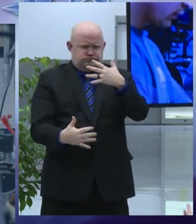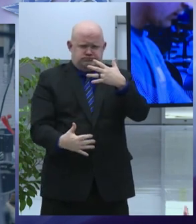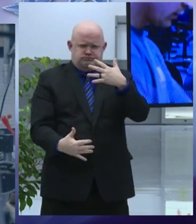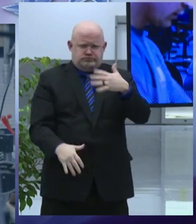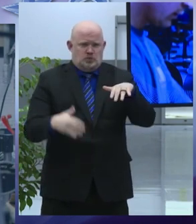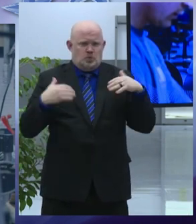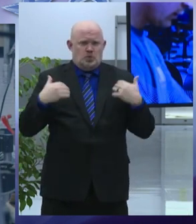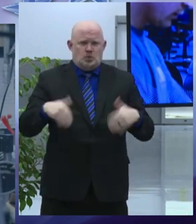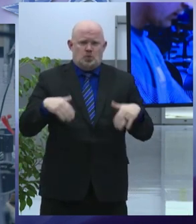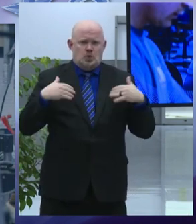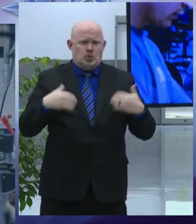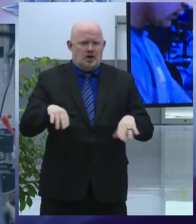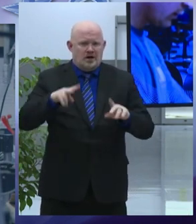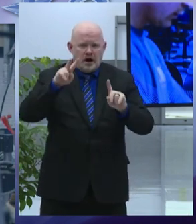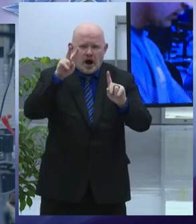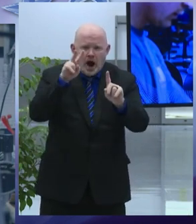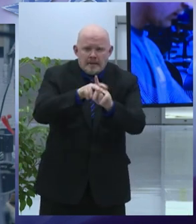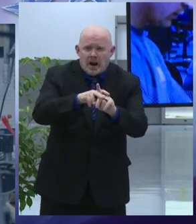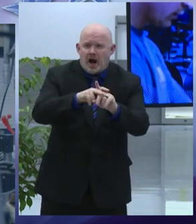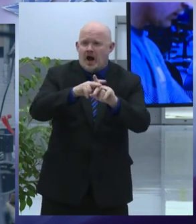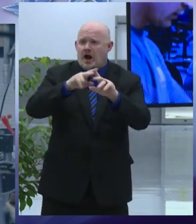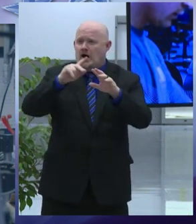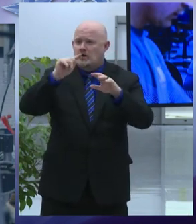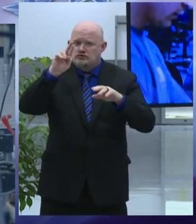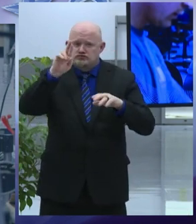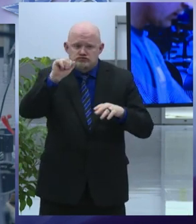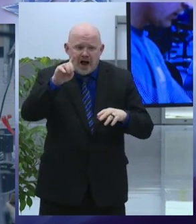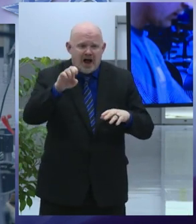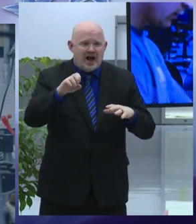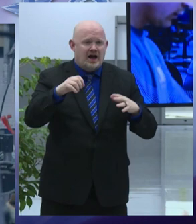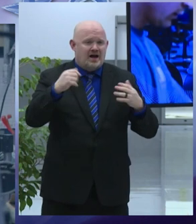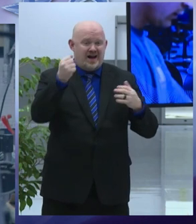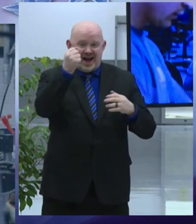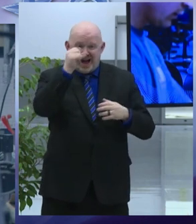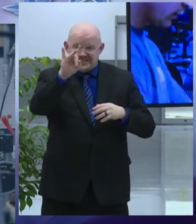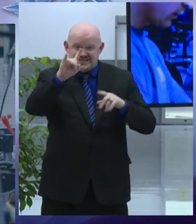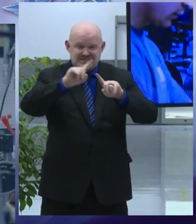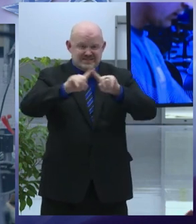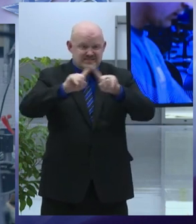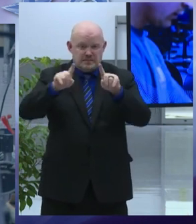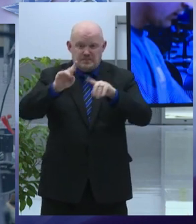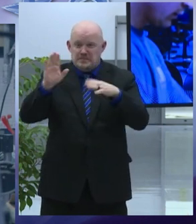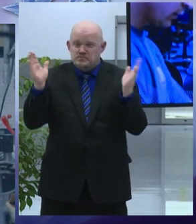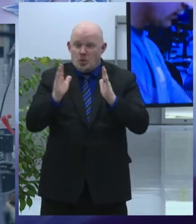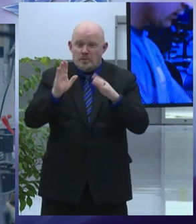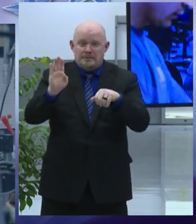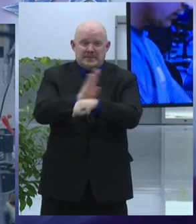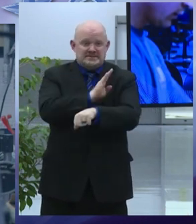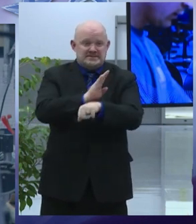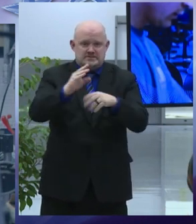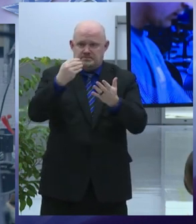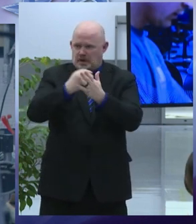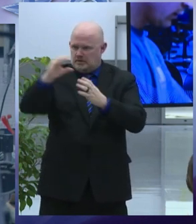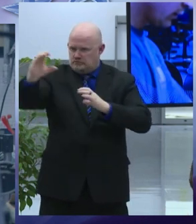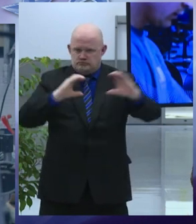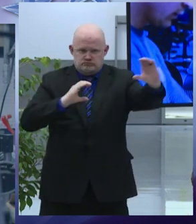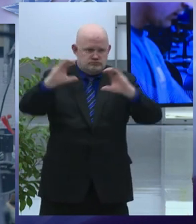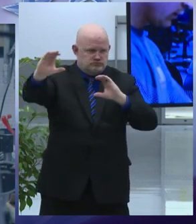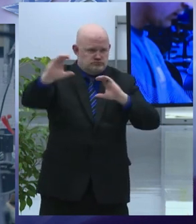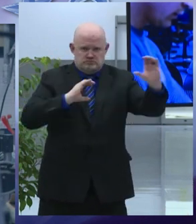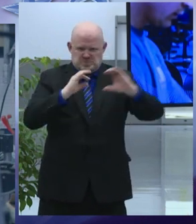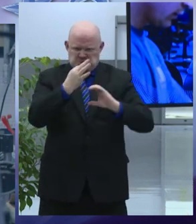18 small business owners are getting help and grants for tech improvement plans so they can better compete in the new economy